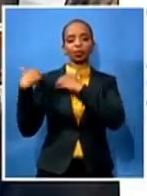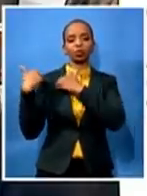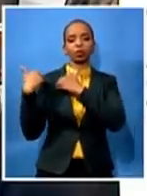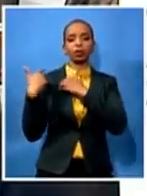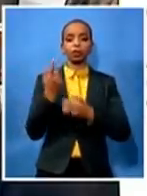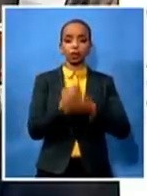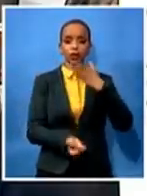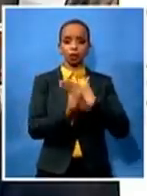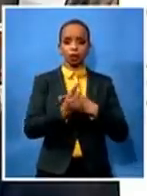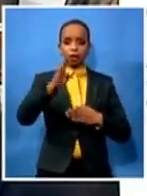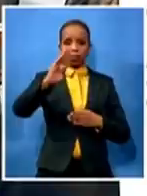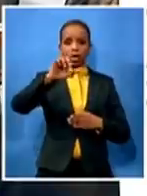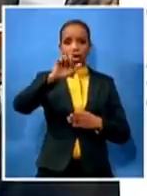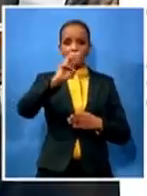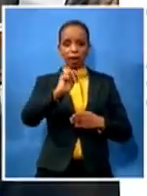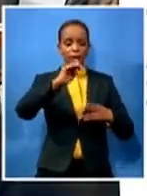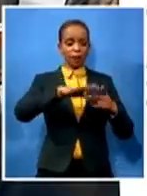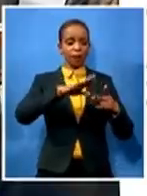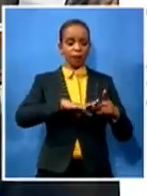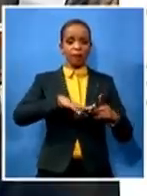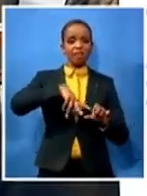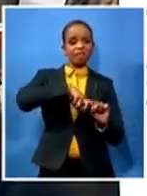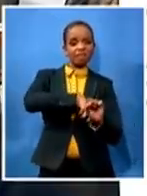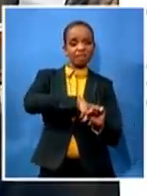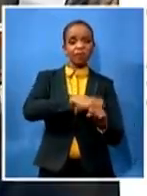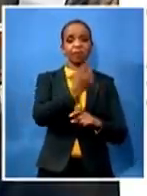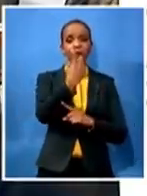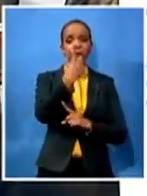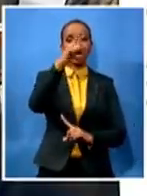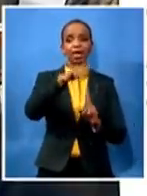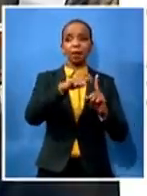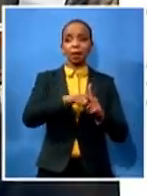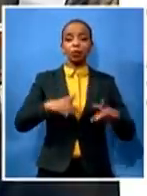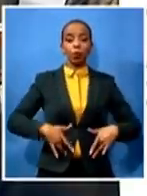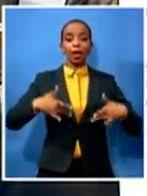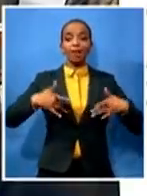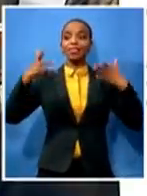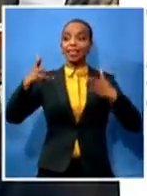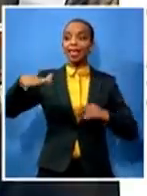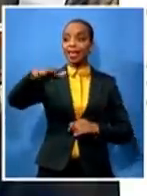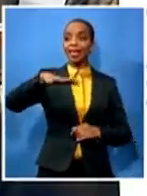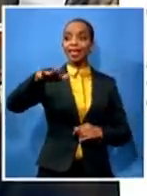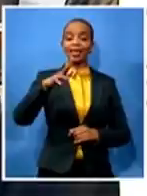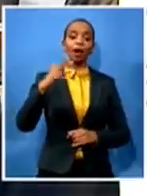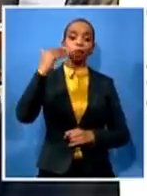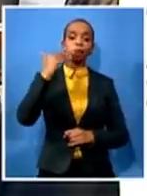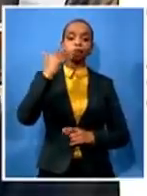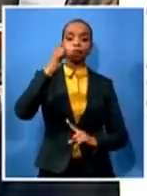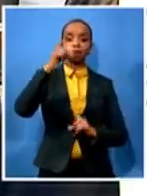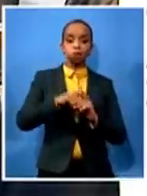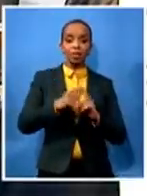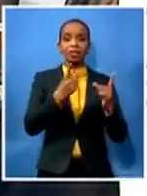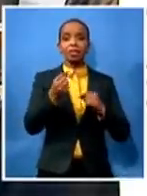who reside in north devil a white person actually went on to the chat group and was making a mockery of george floyd